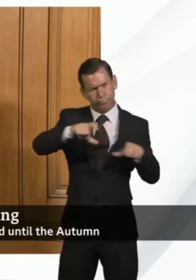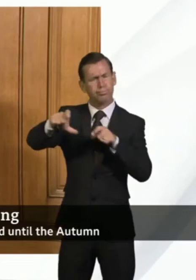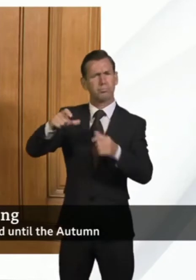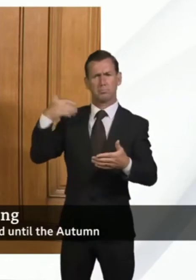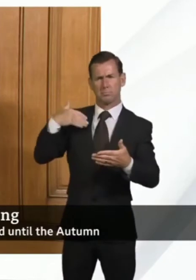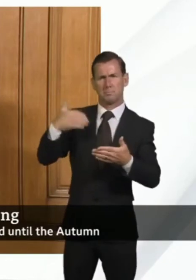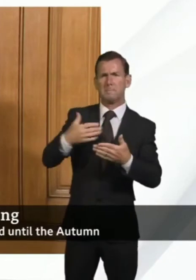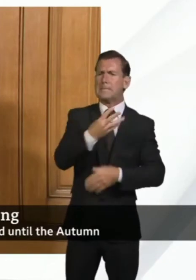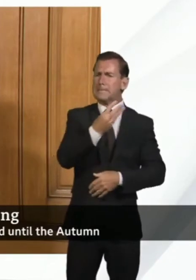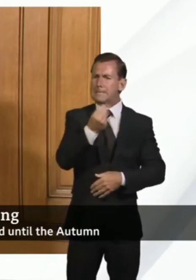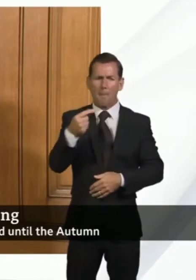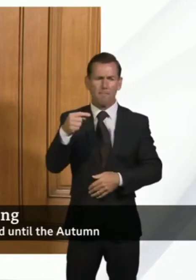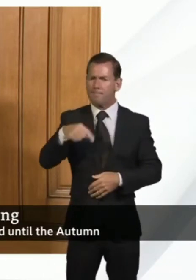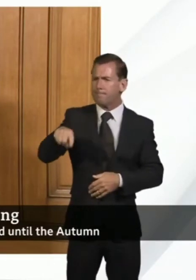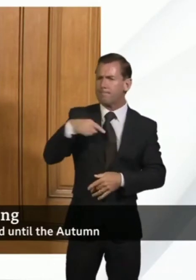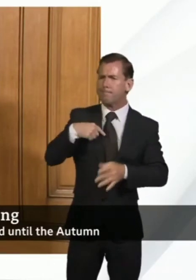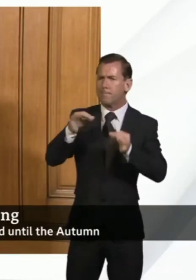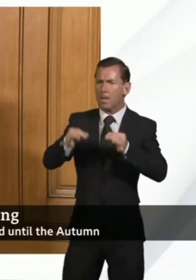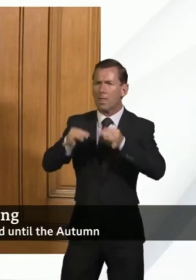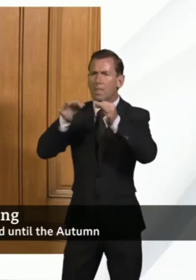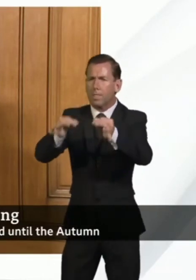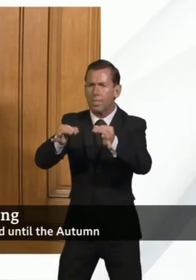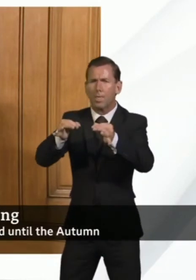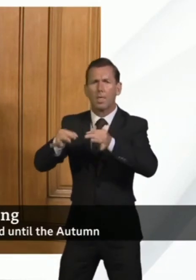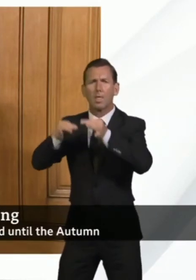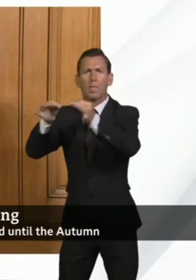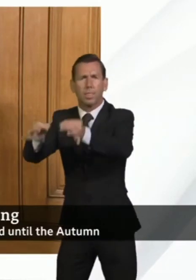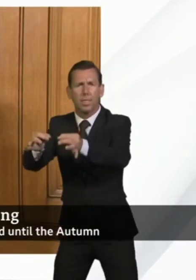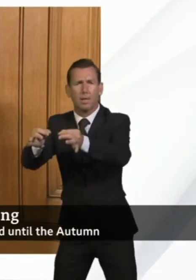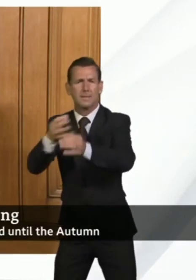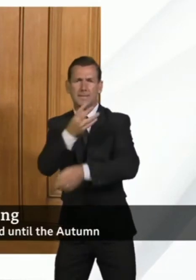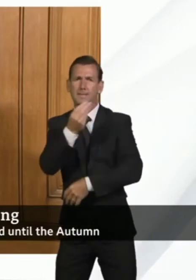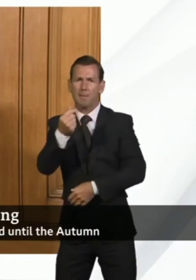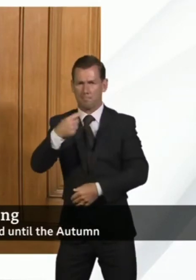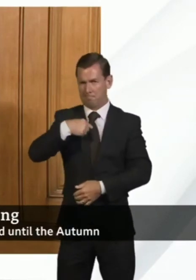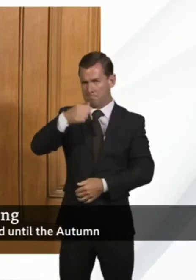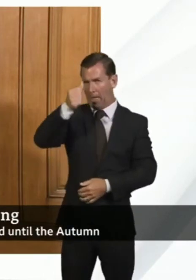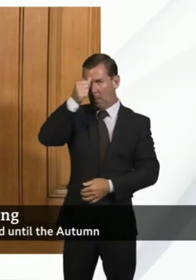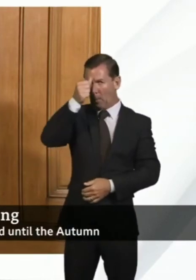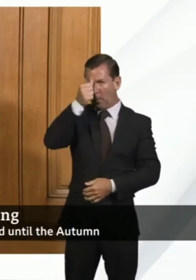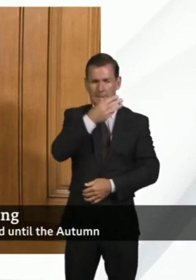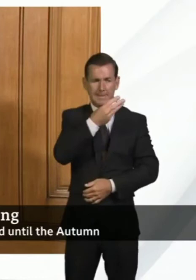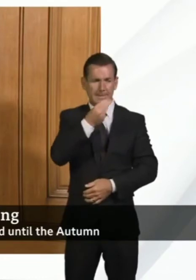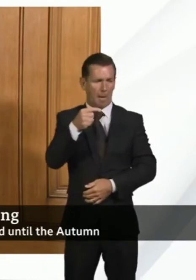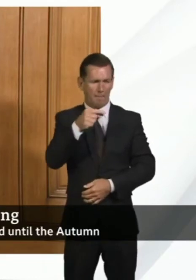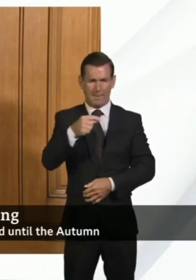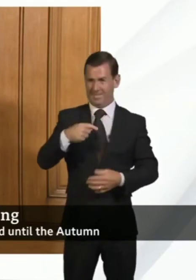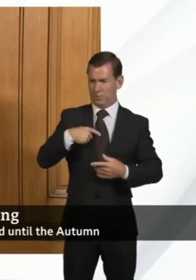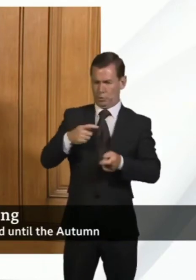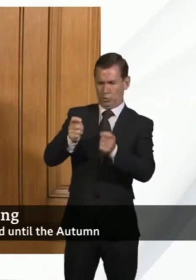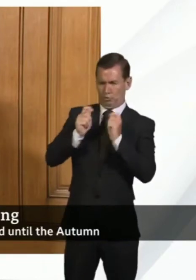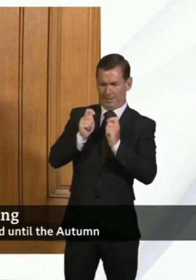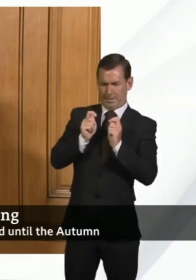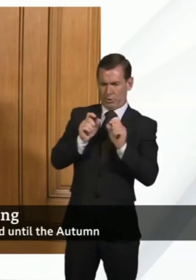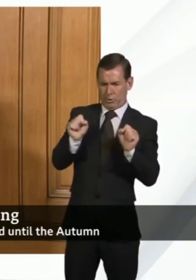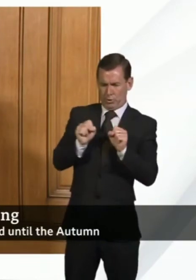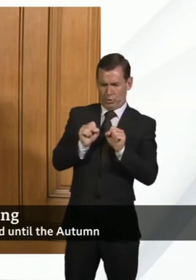some patients I know have been advised by their clinicians not to have treatment immediately